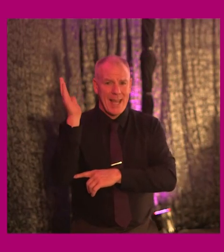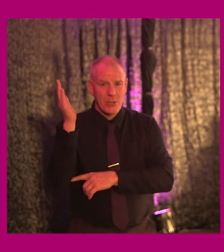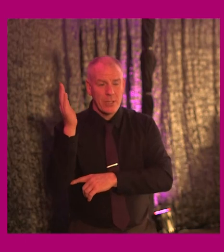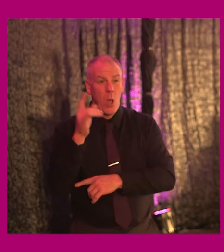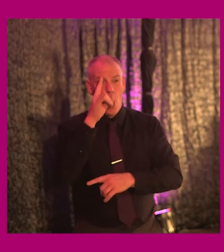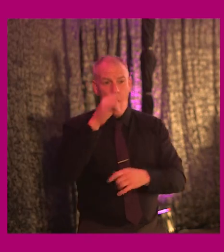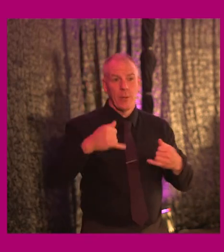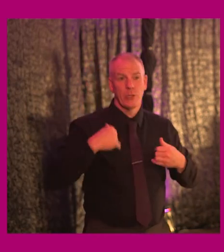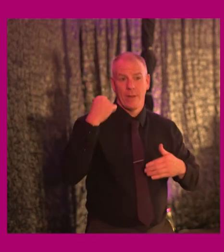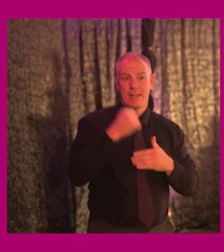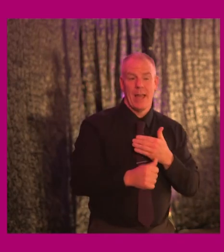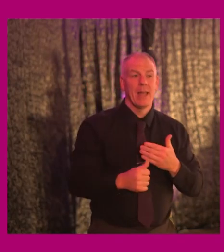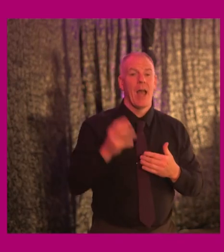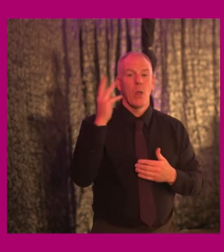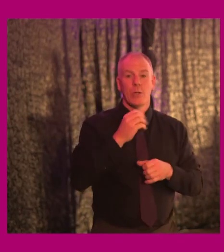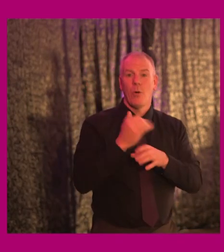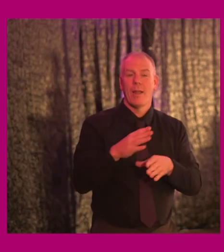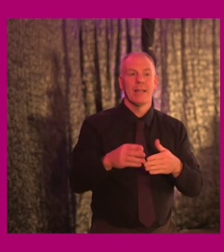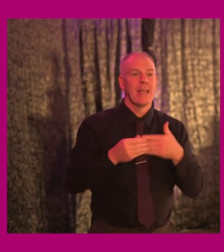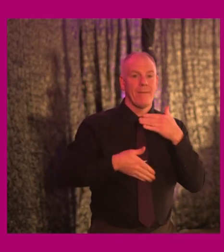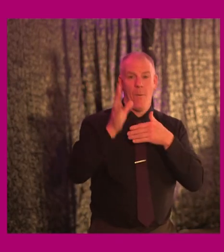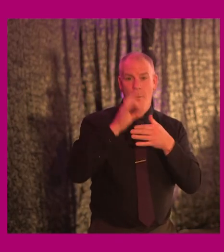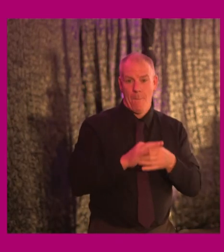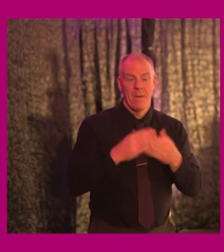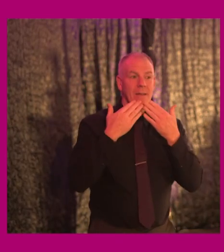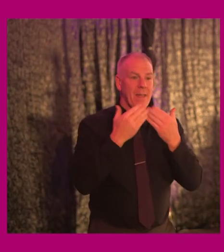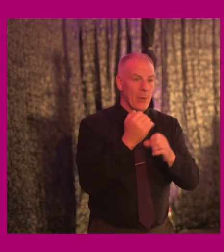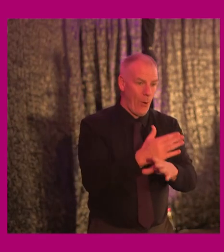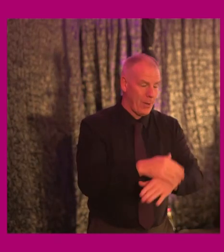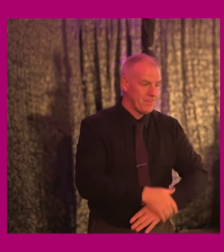Hope you enjoyed the day and wish everybody a safe journey home. Thank you.